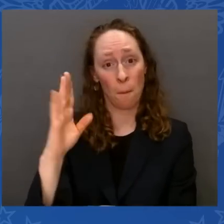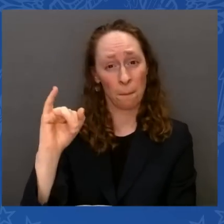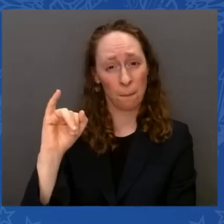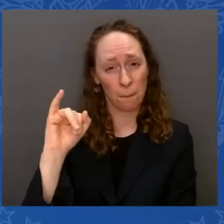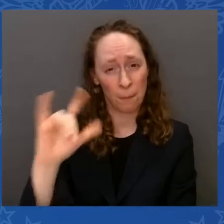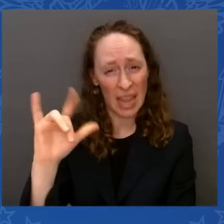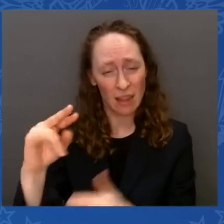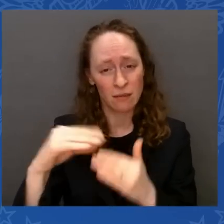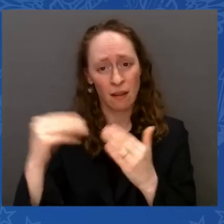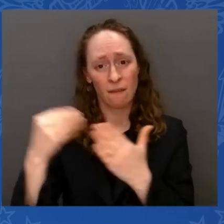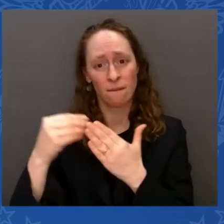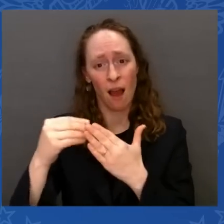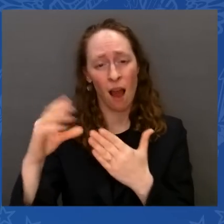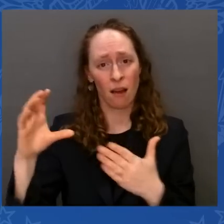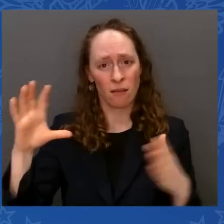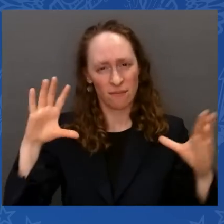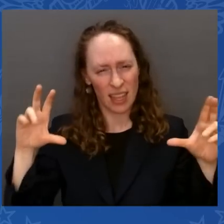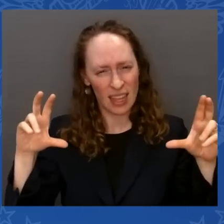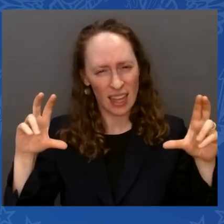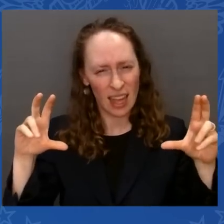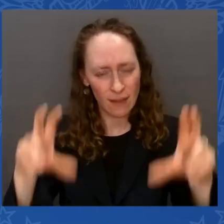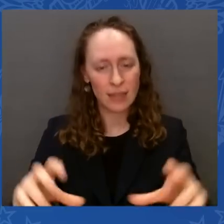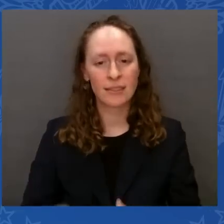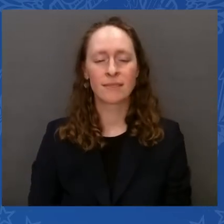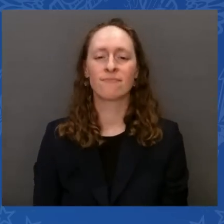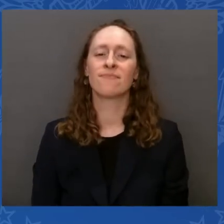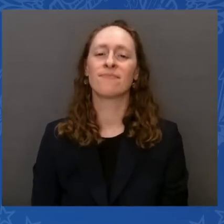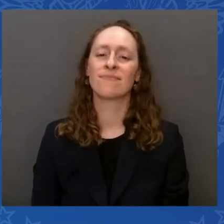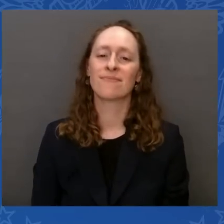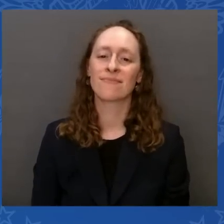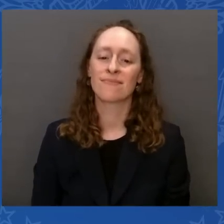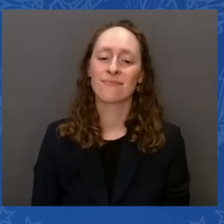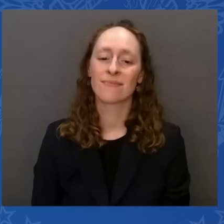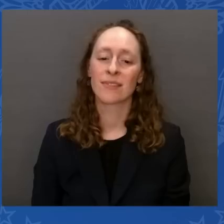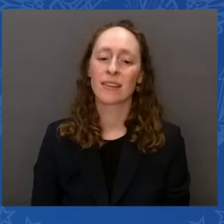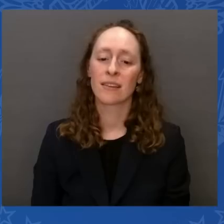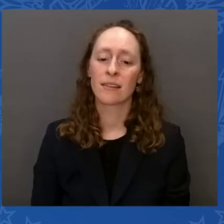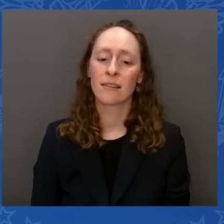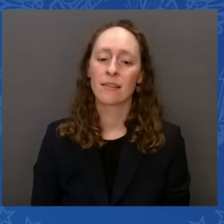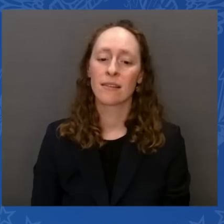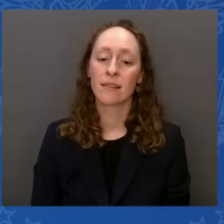We're going to let everybody know you did it. These are the signs we're going to put up.